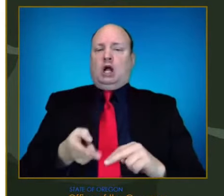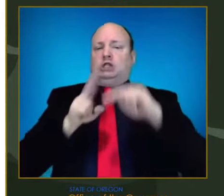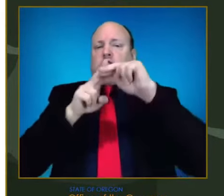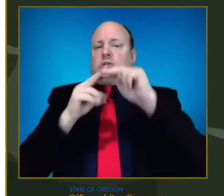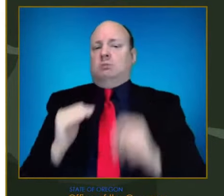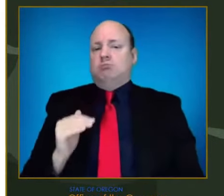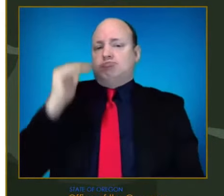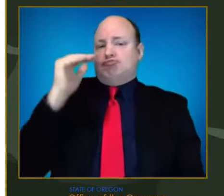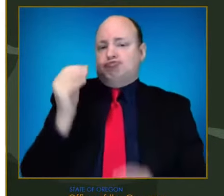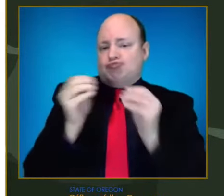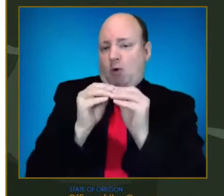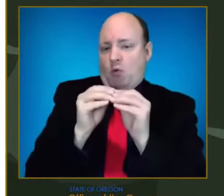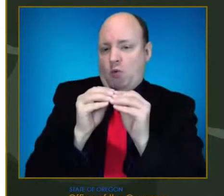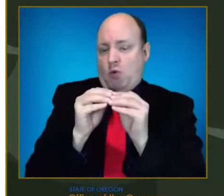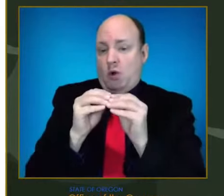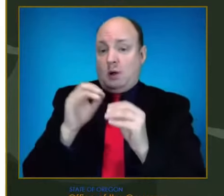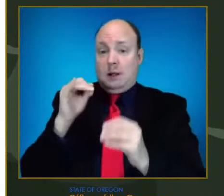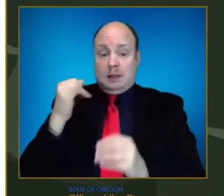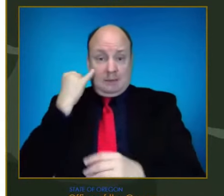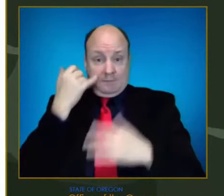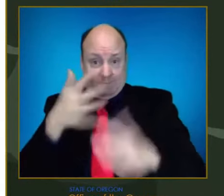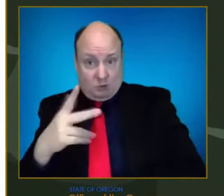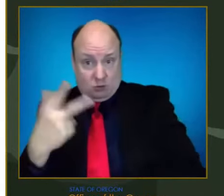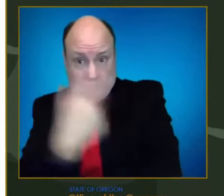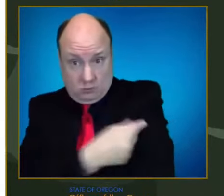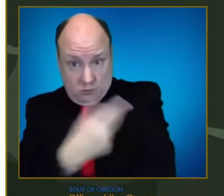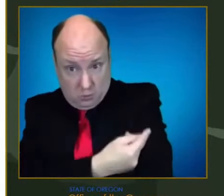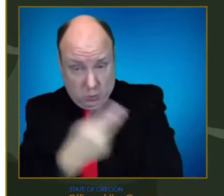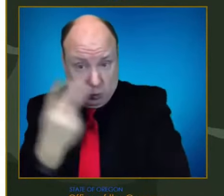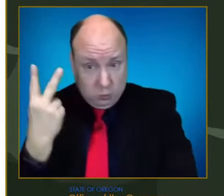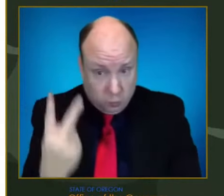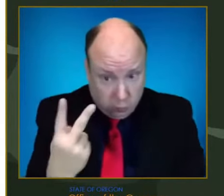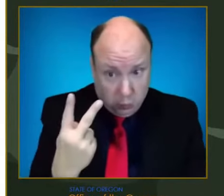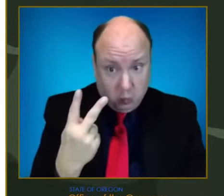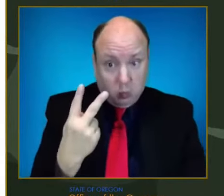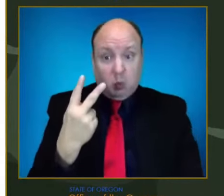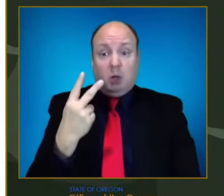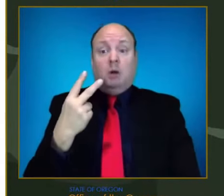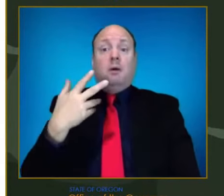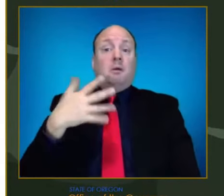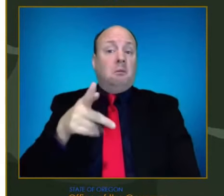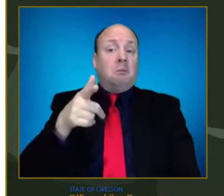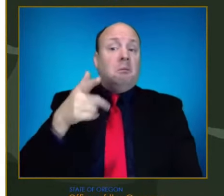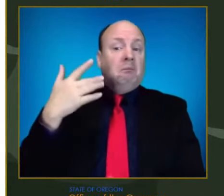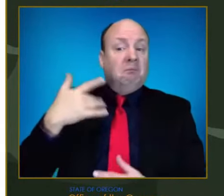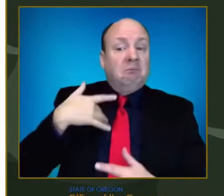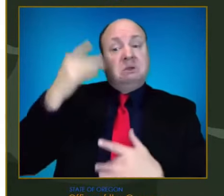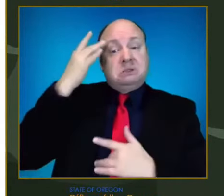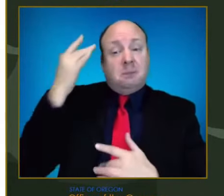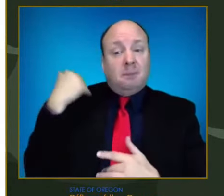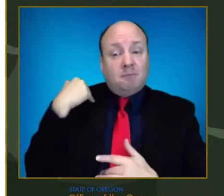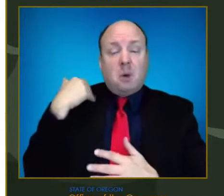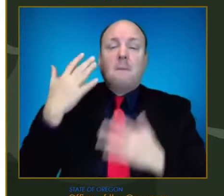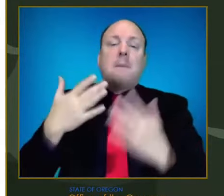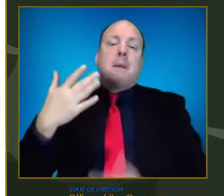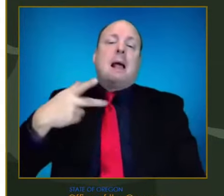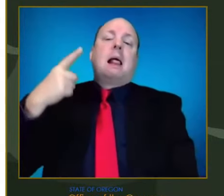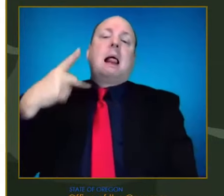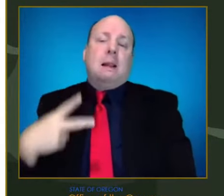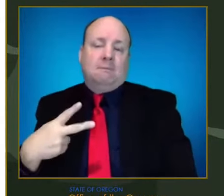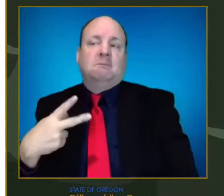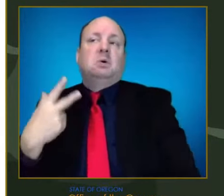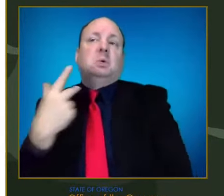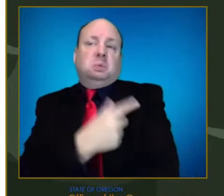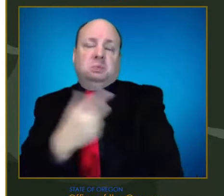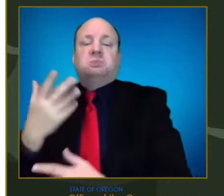were previously infected, we think your protection has been cut in half for infection. The next parameter is, is how